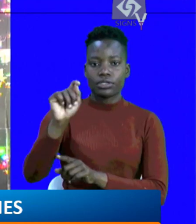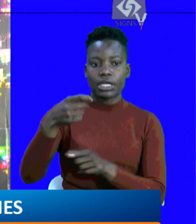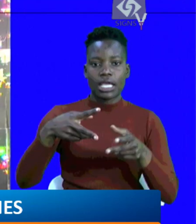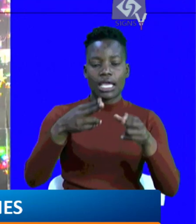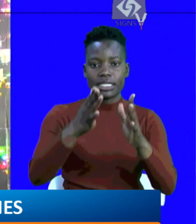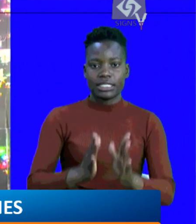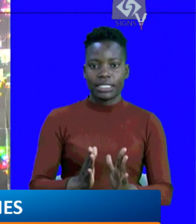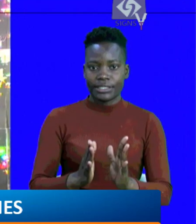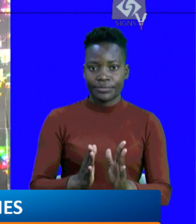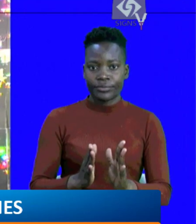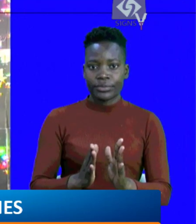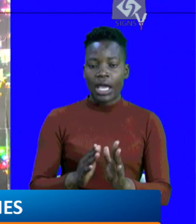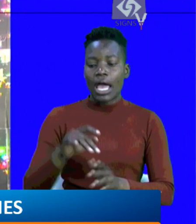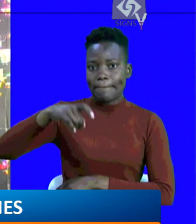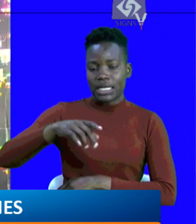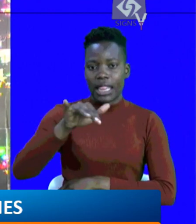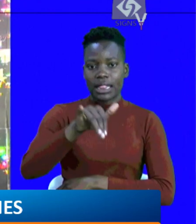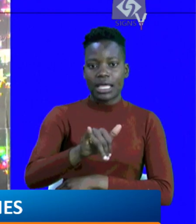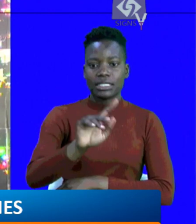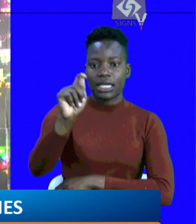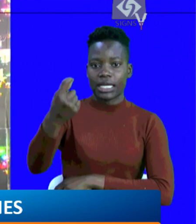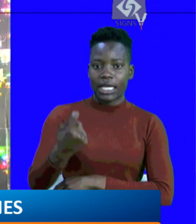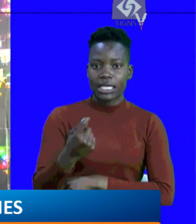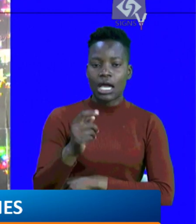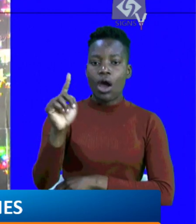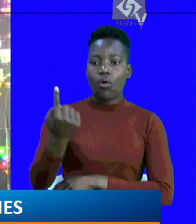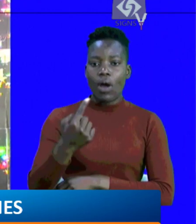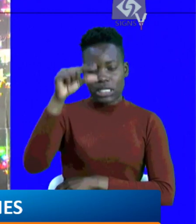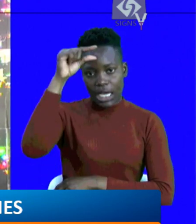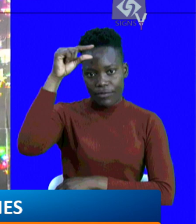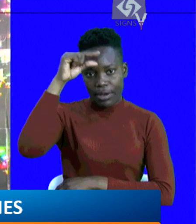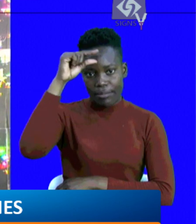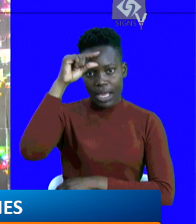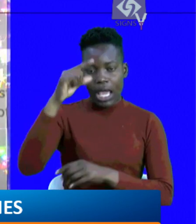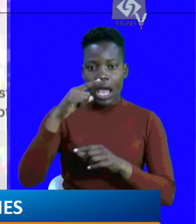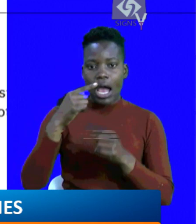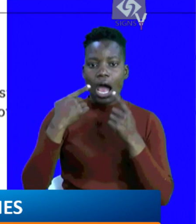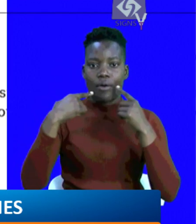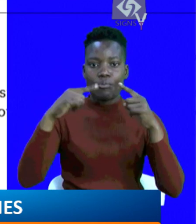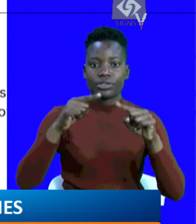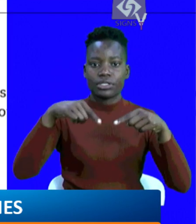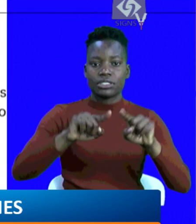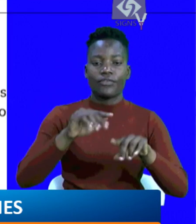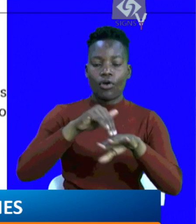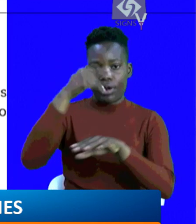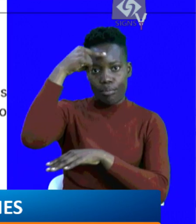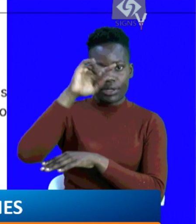Editors Guild demanded that the Kenya Kwanzaa government pronounces itself